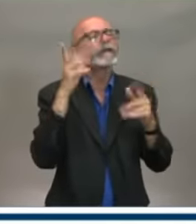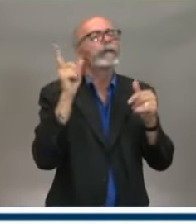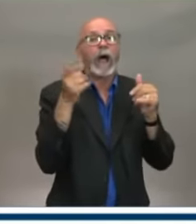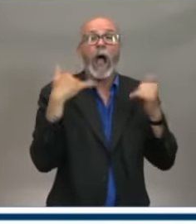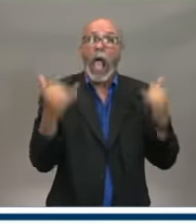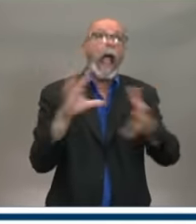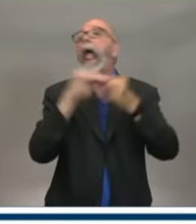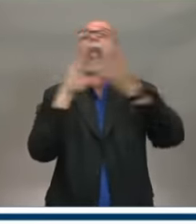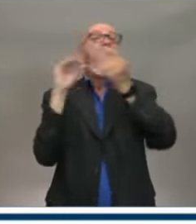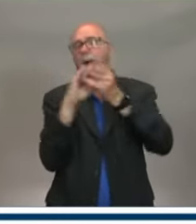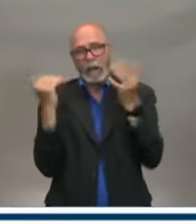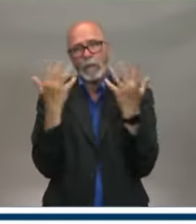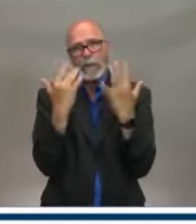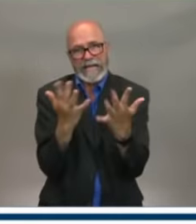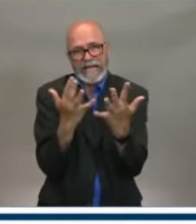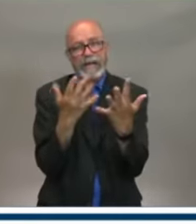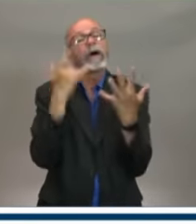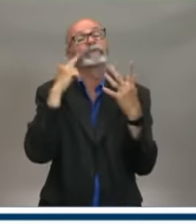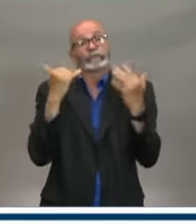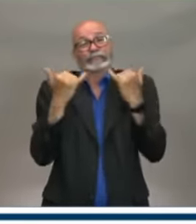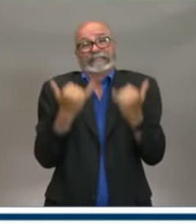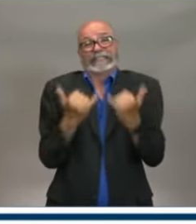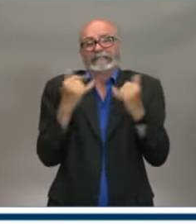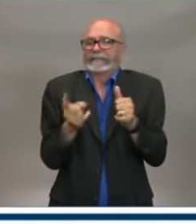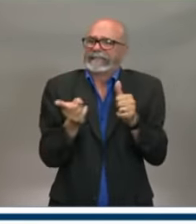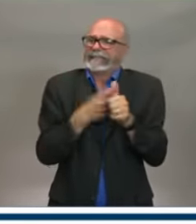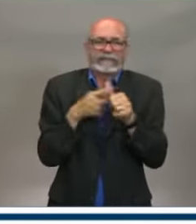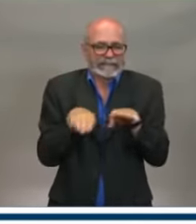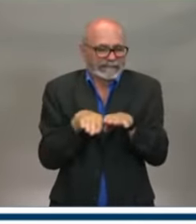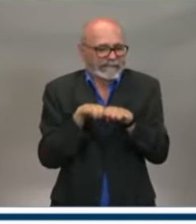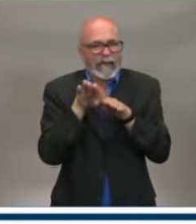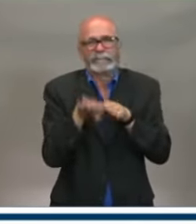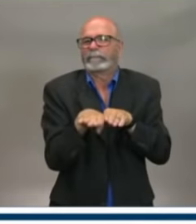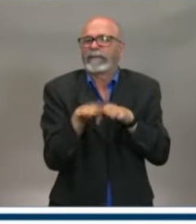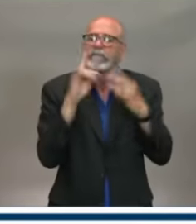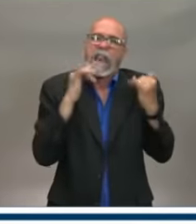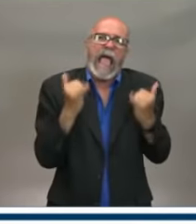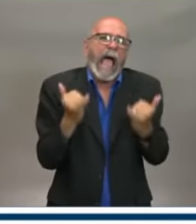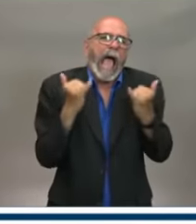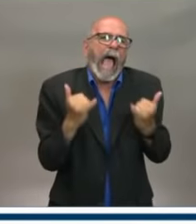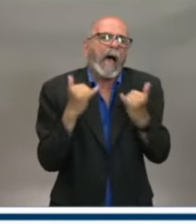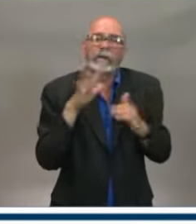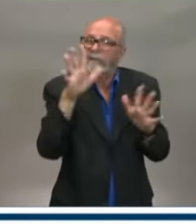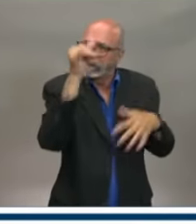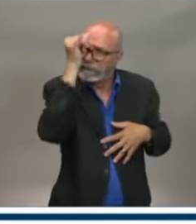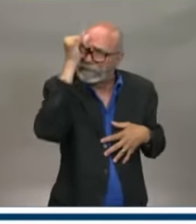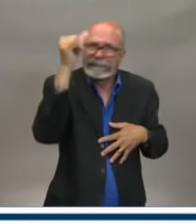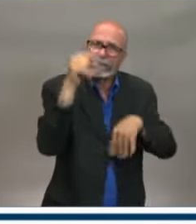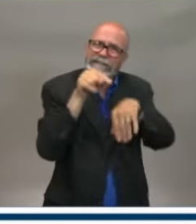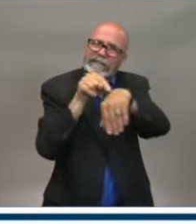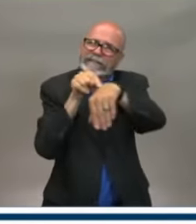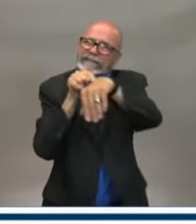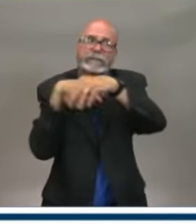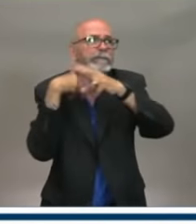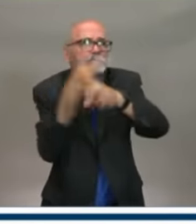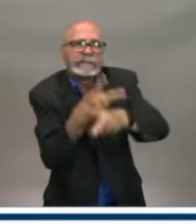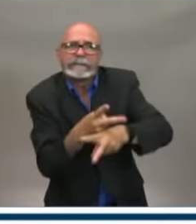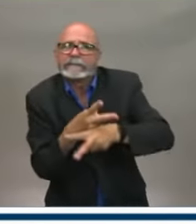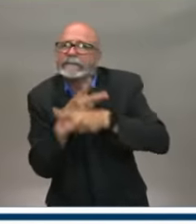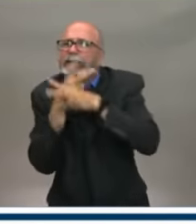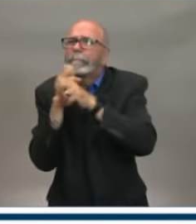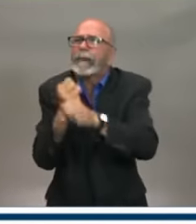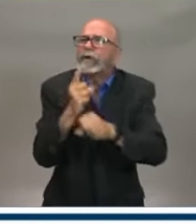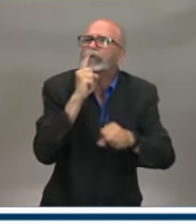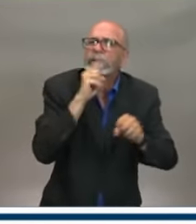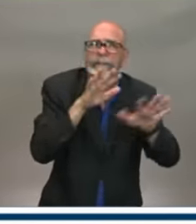this is the first step. We have to continue to go slowly and carefully in this. We've opened up a